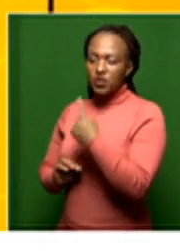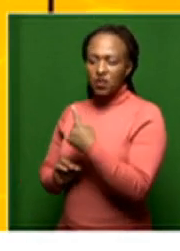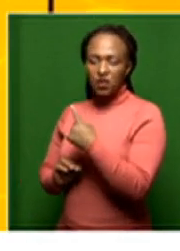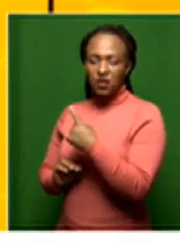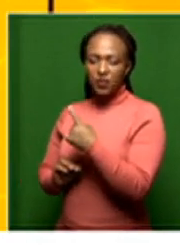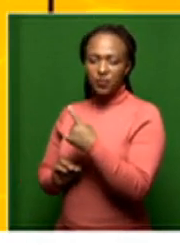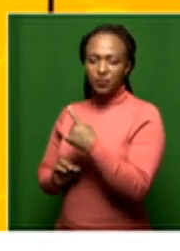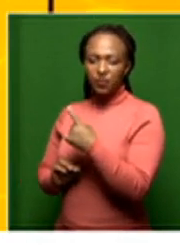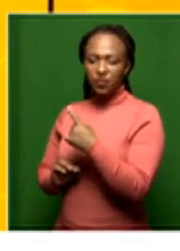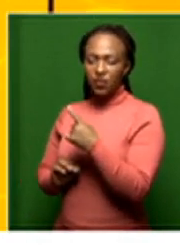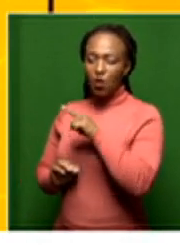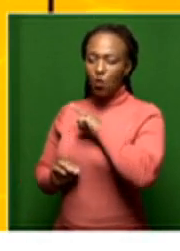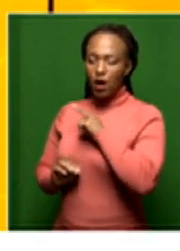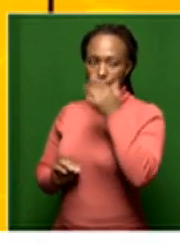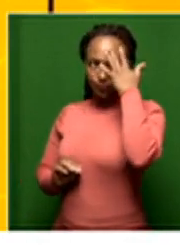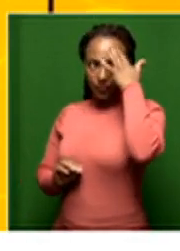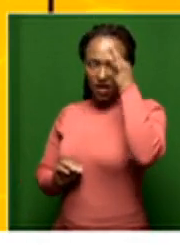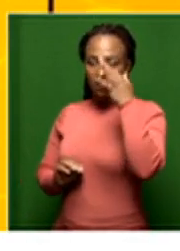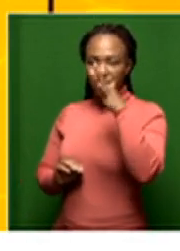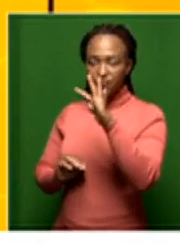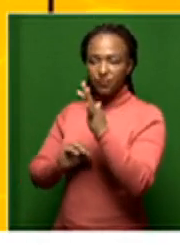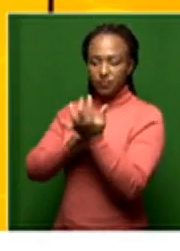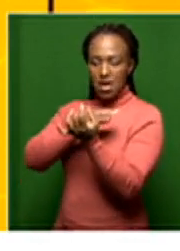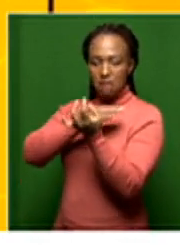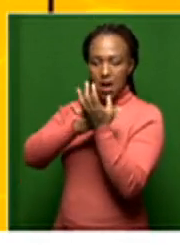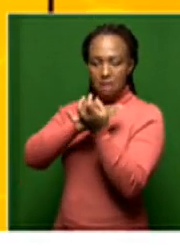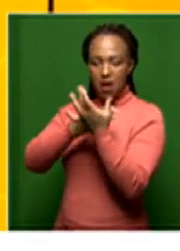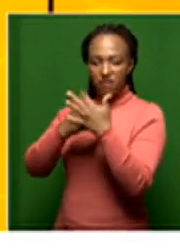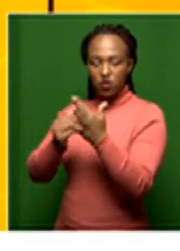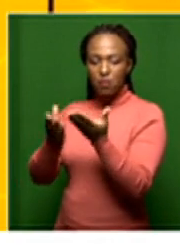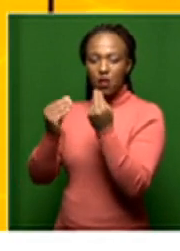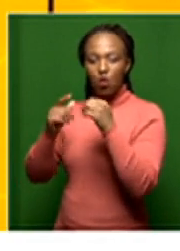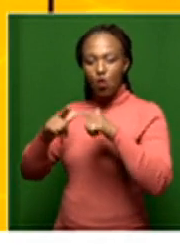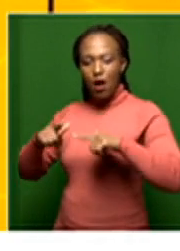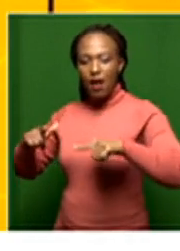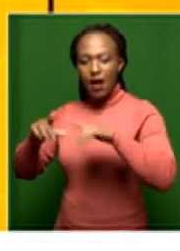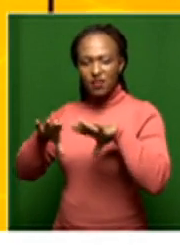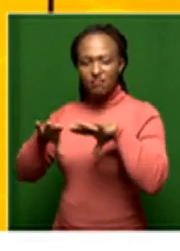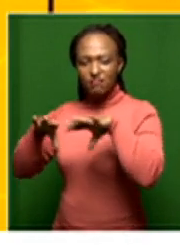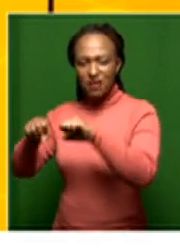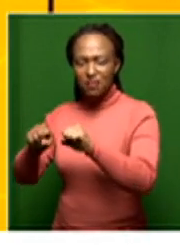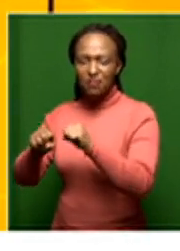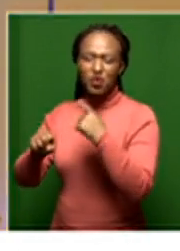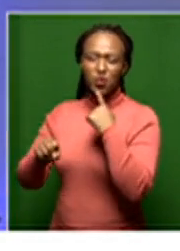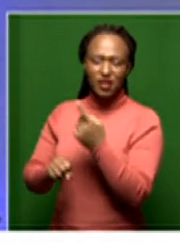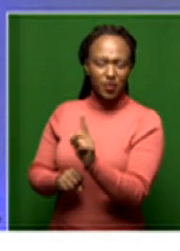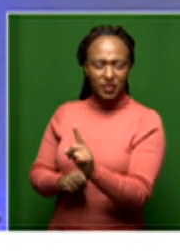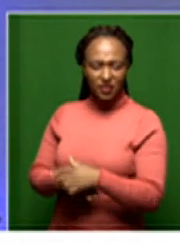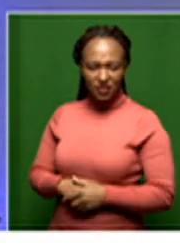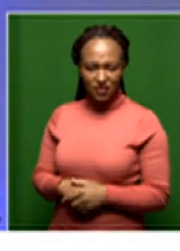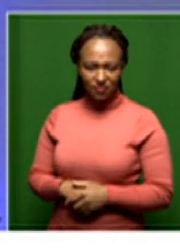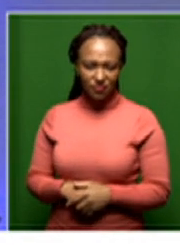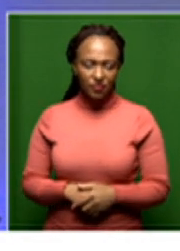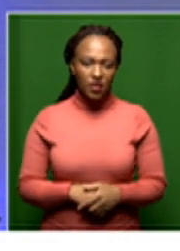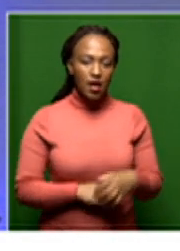you rate the advice that government has received on land restitution as a whole? I think it is